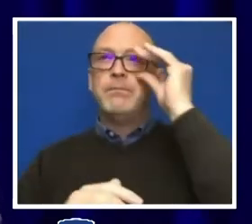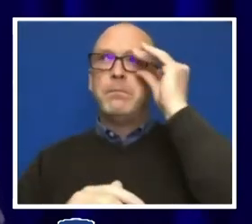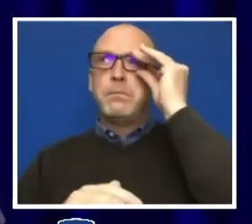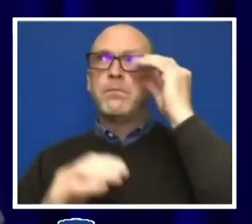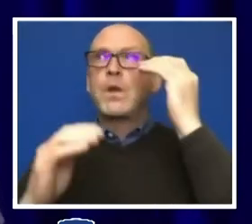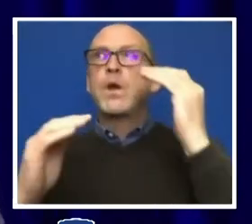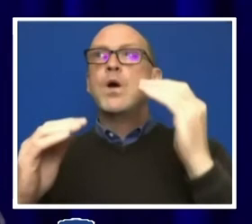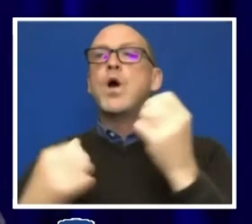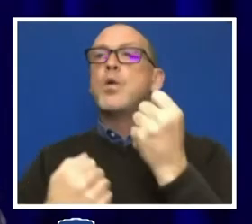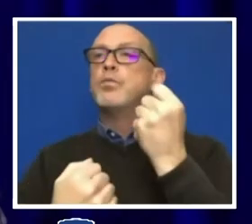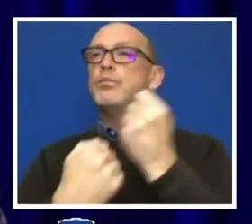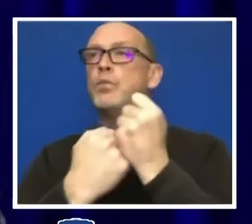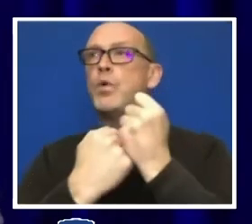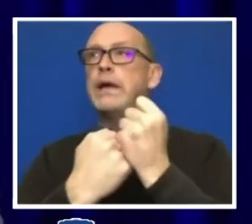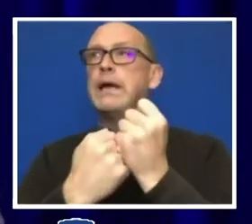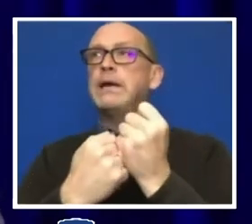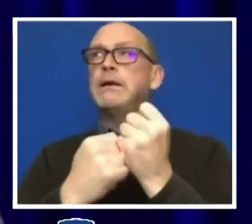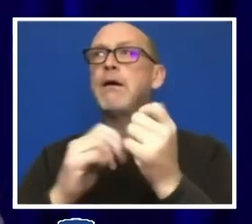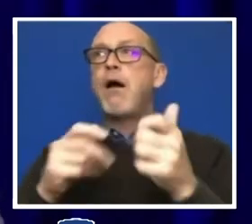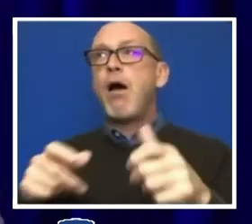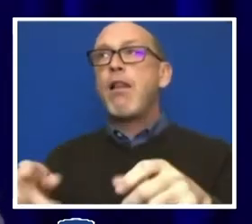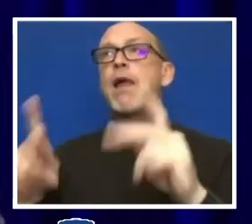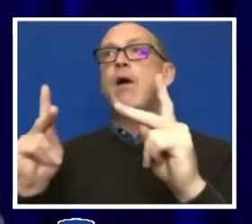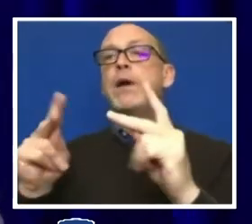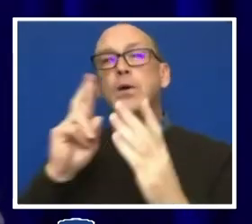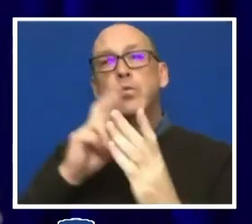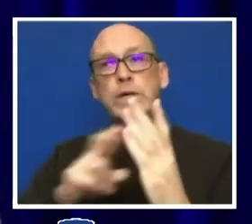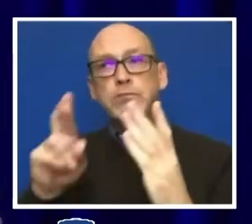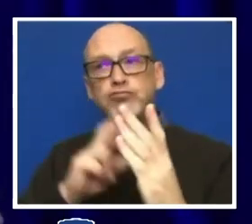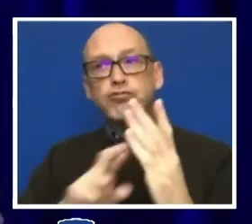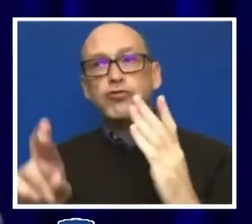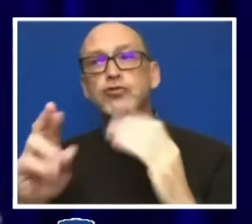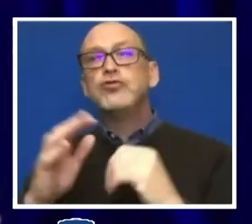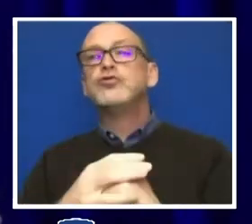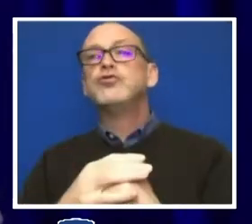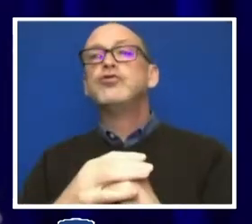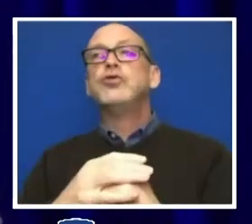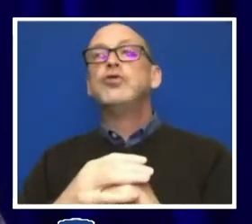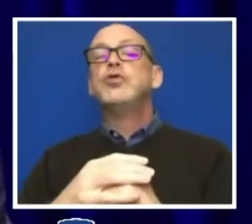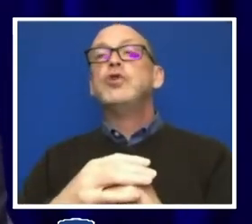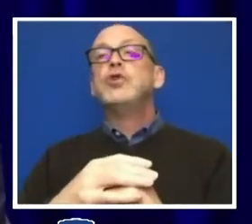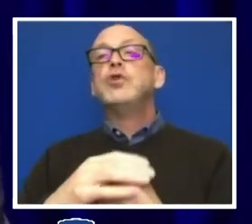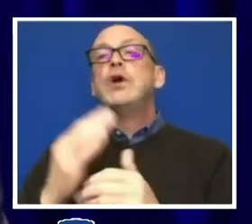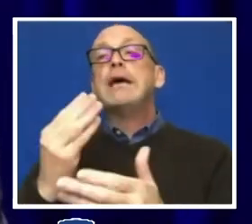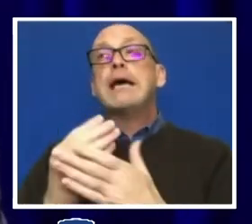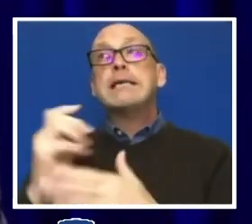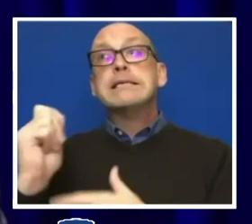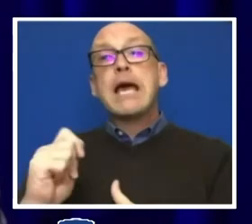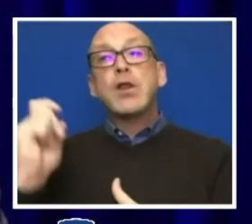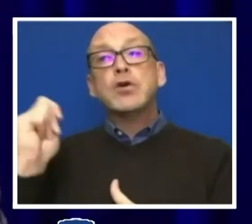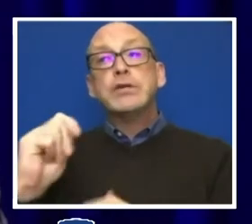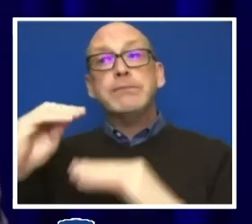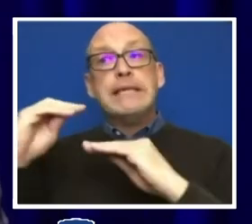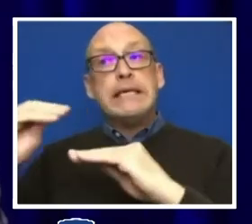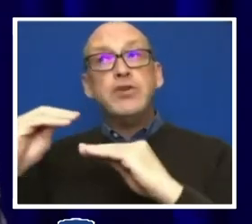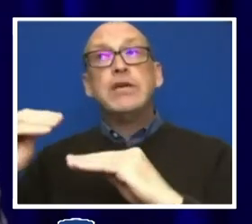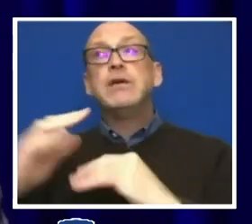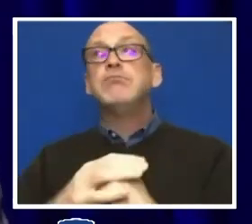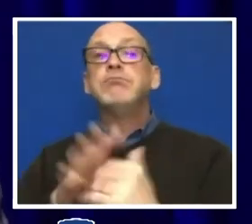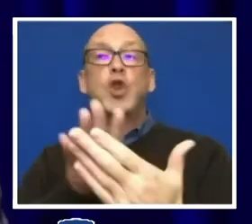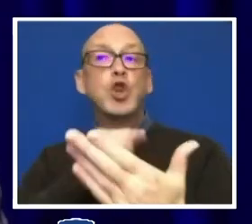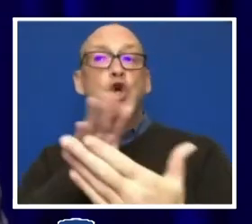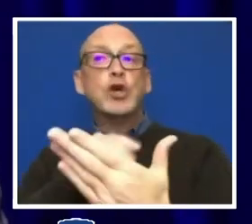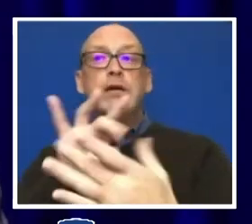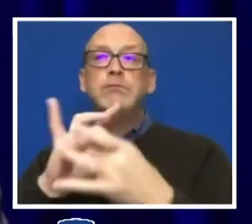and enabling research, scholarship, teaching and learning that is related